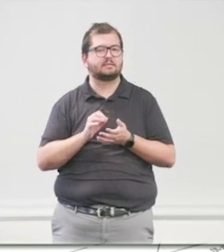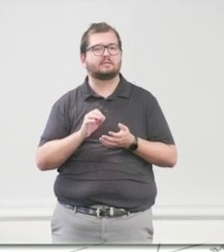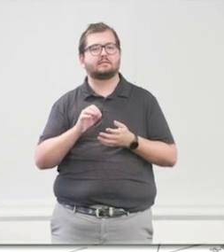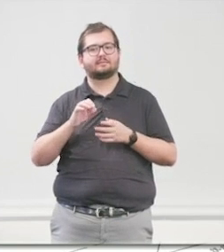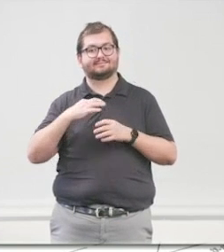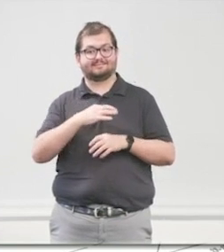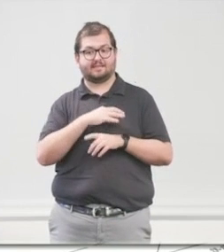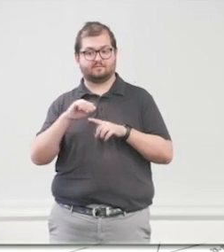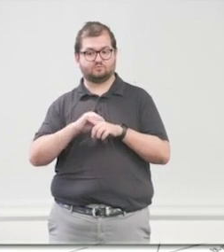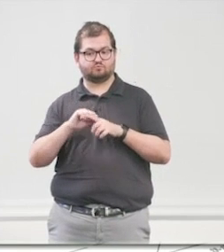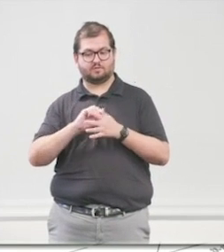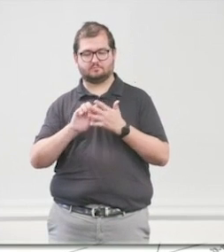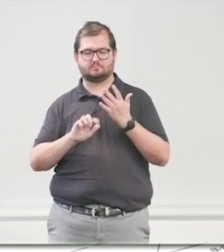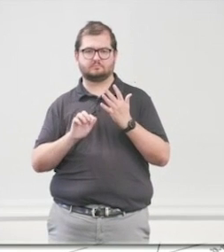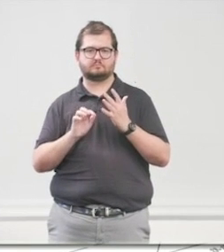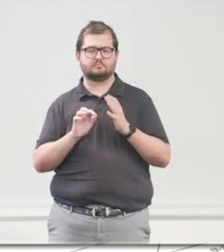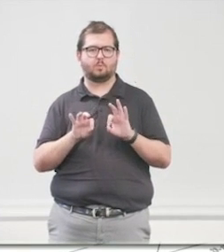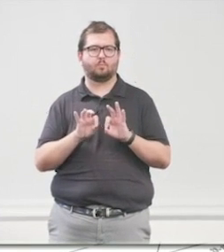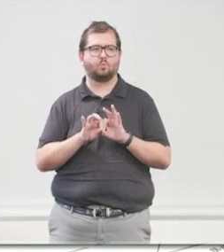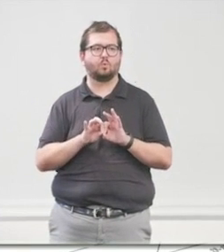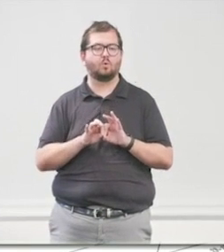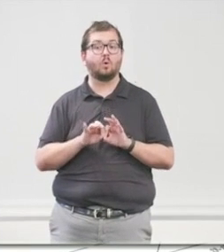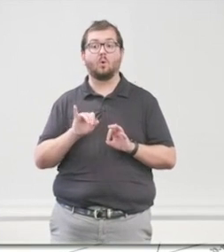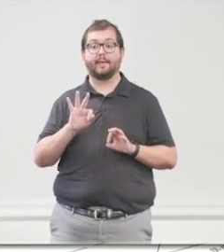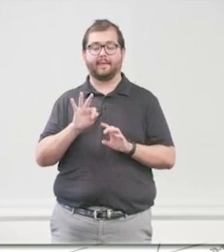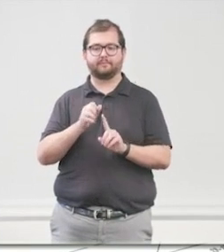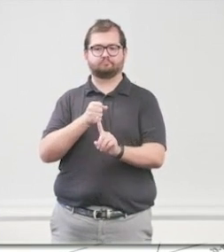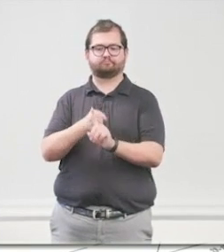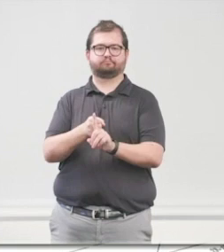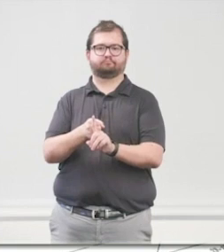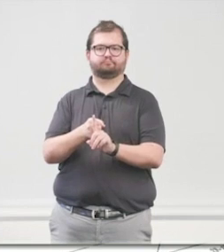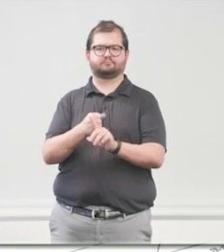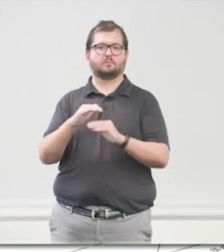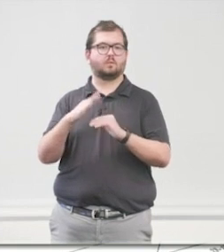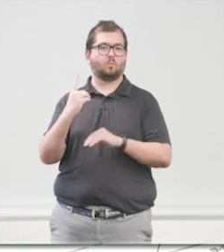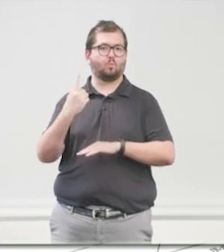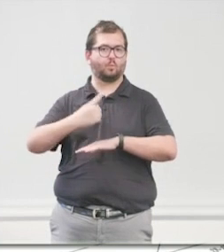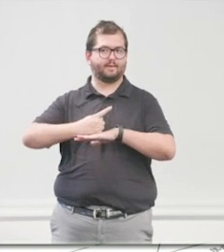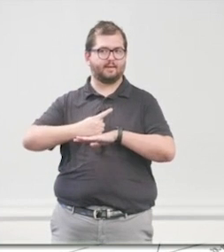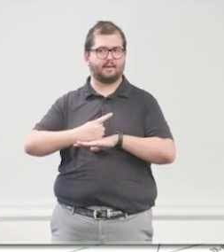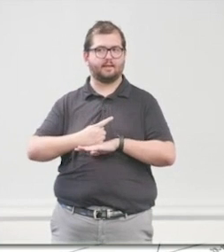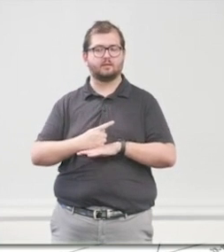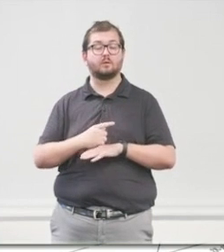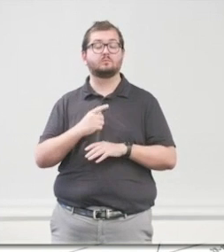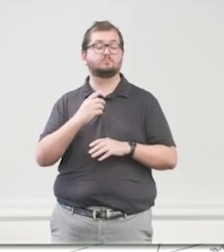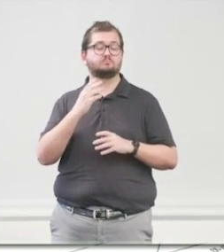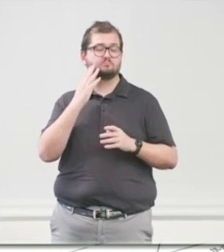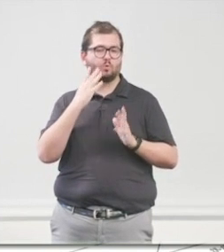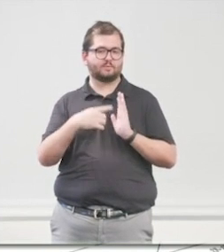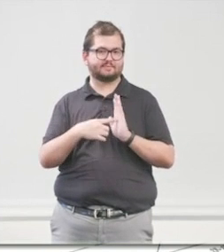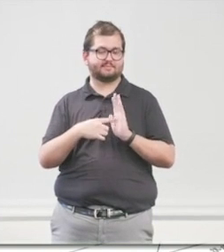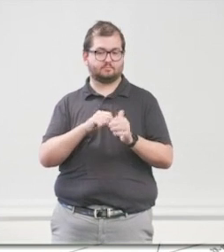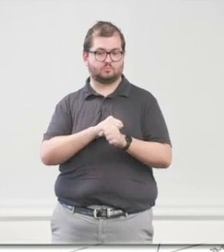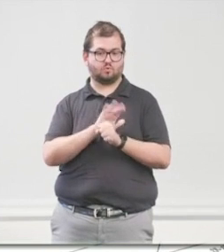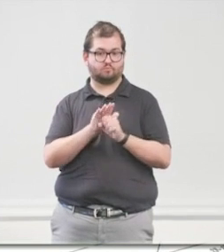preparedness. If we have something that occurs and it's more than one day, you know, whenever we went into the pandemic, we